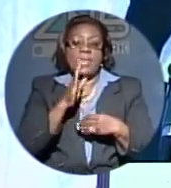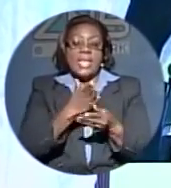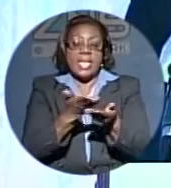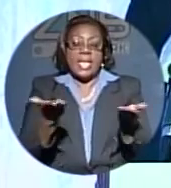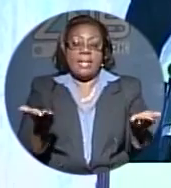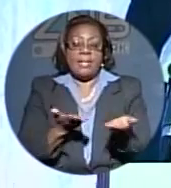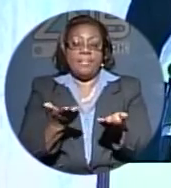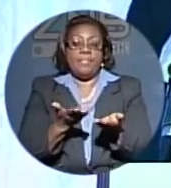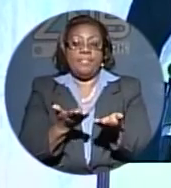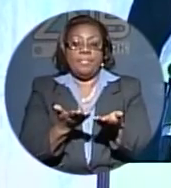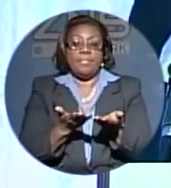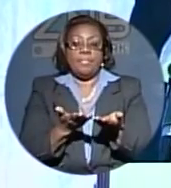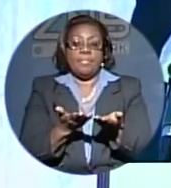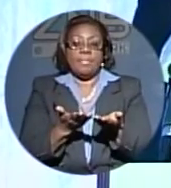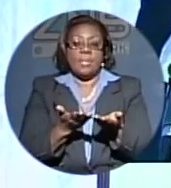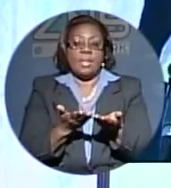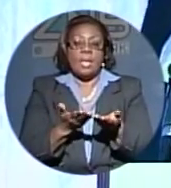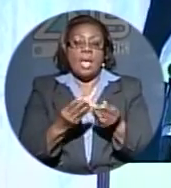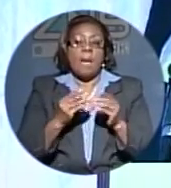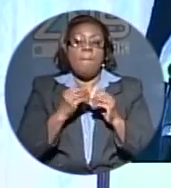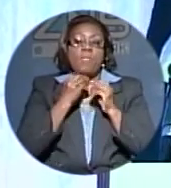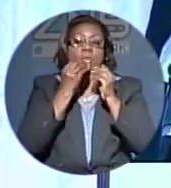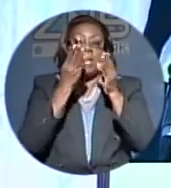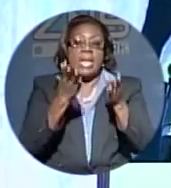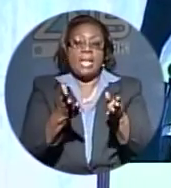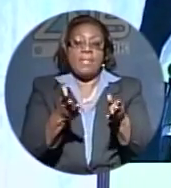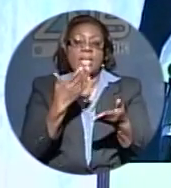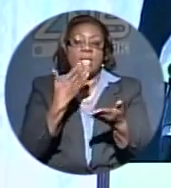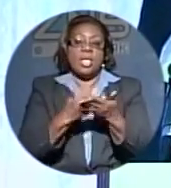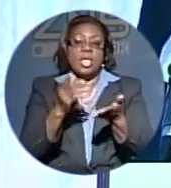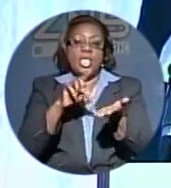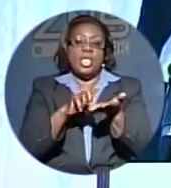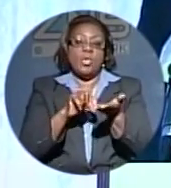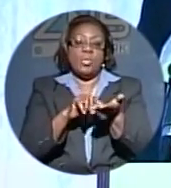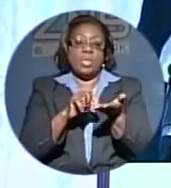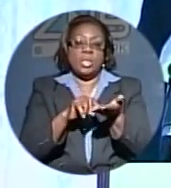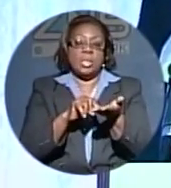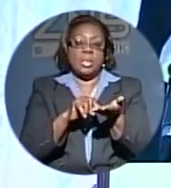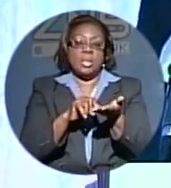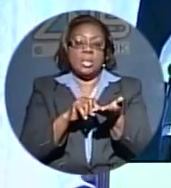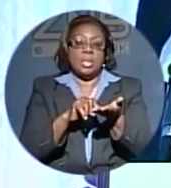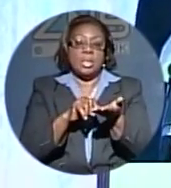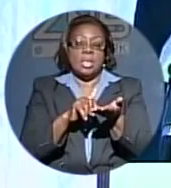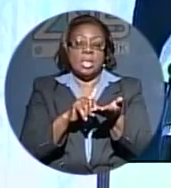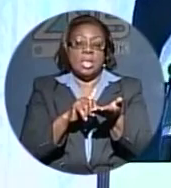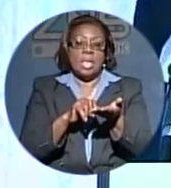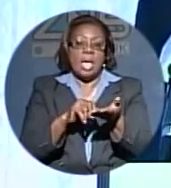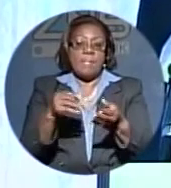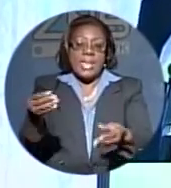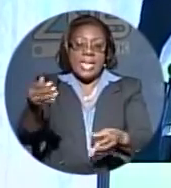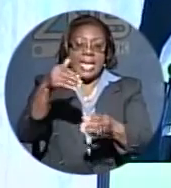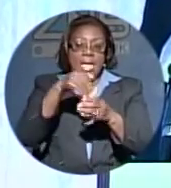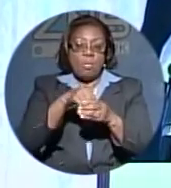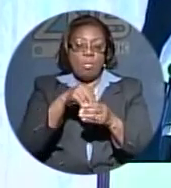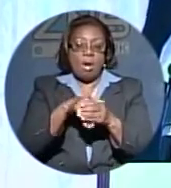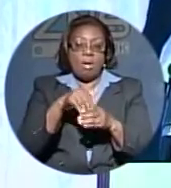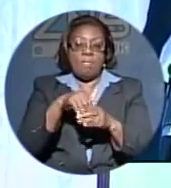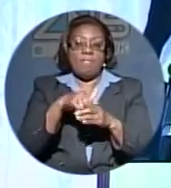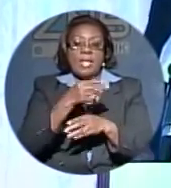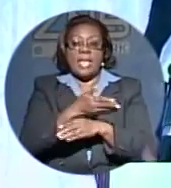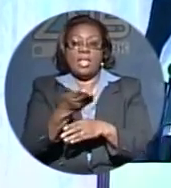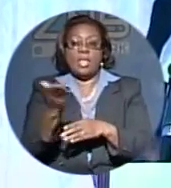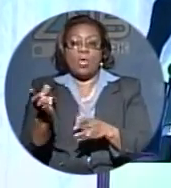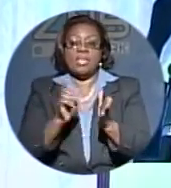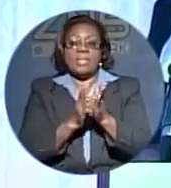proclaiming the good news and been involved in those